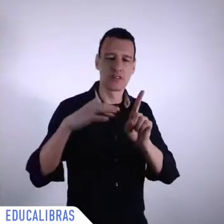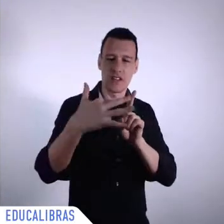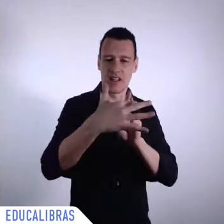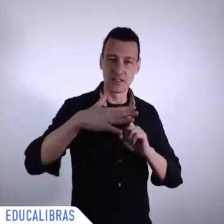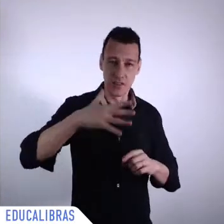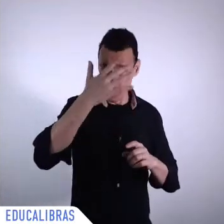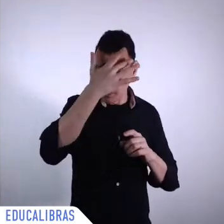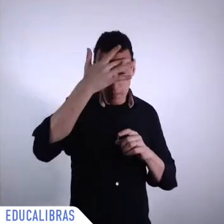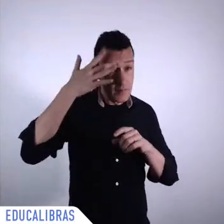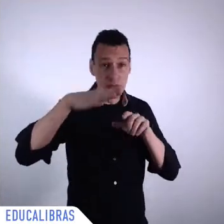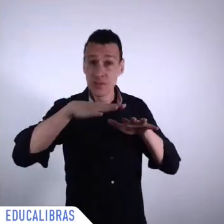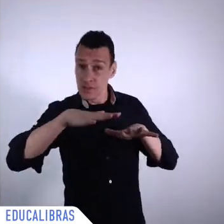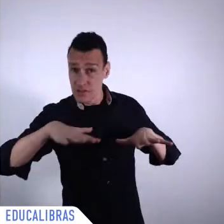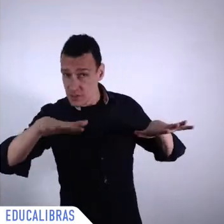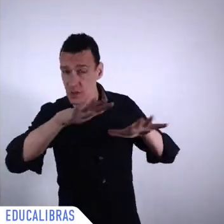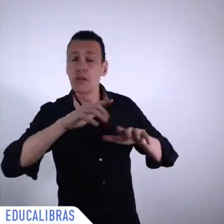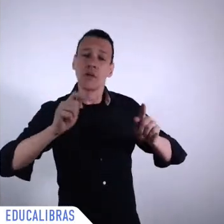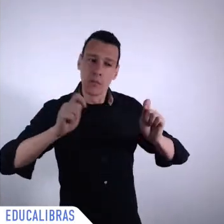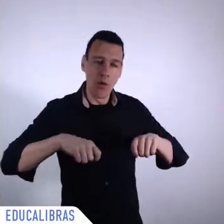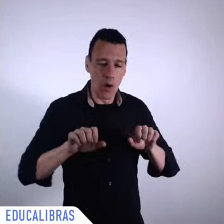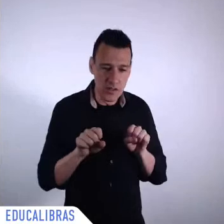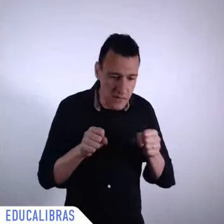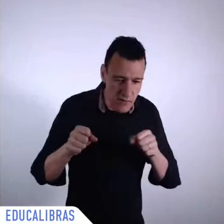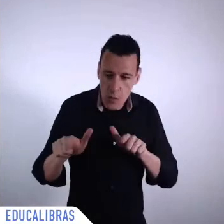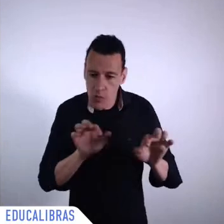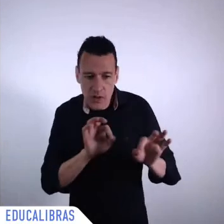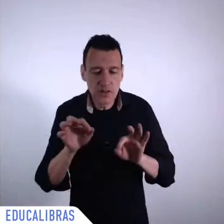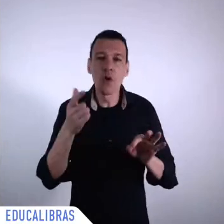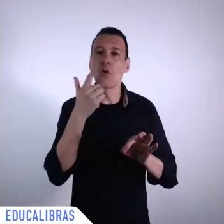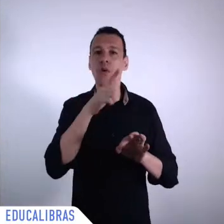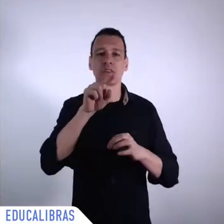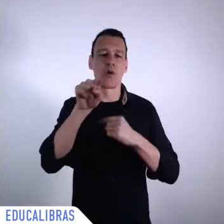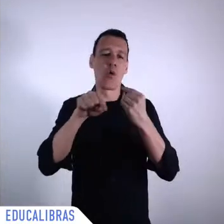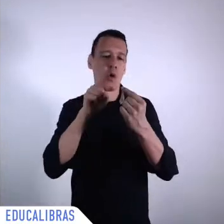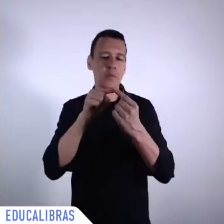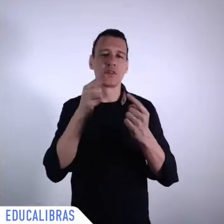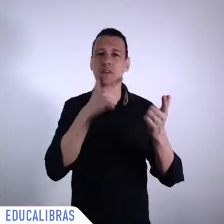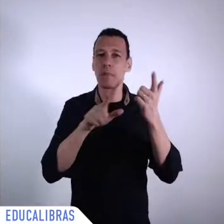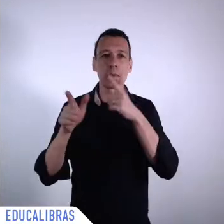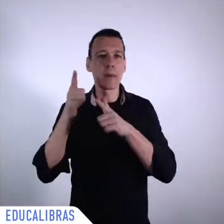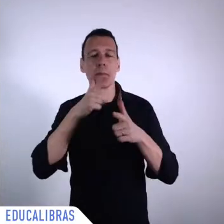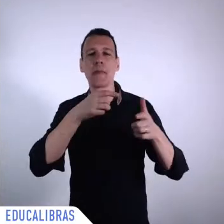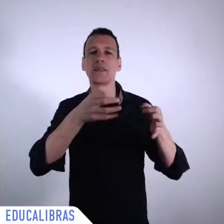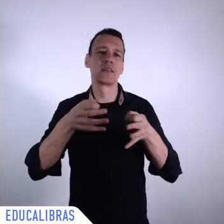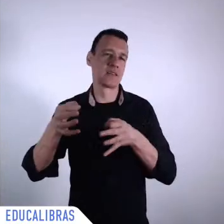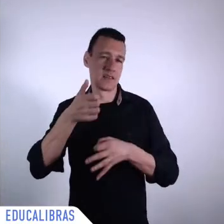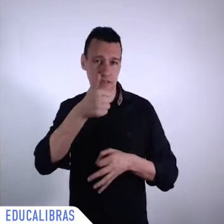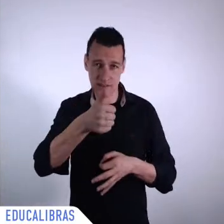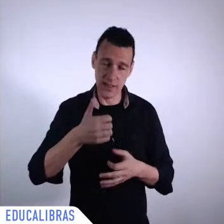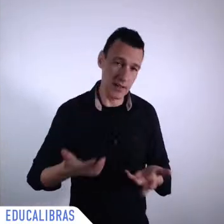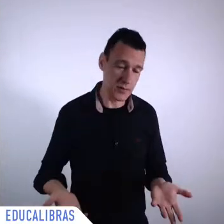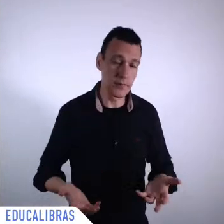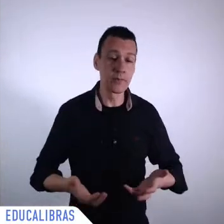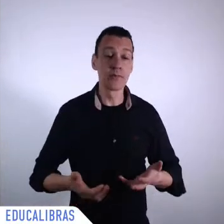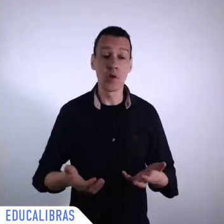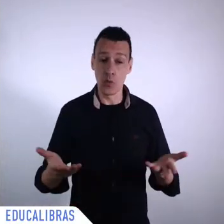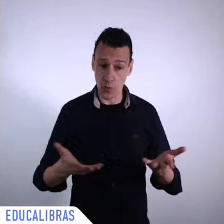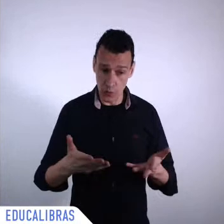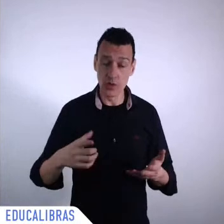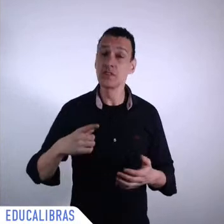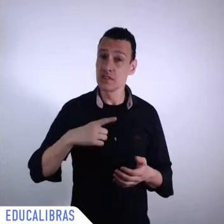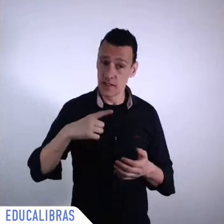lucky to have an exceptional panel of distinguished guests. Mr. Celso Amorim, former